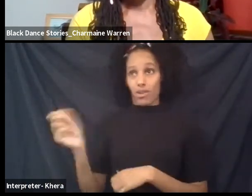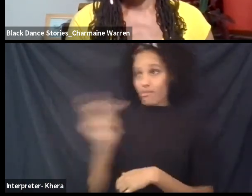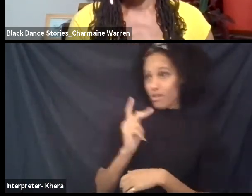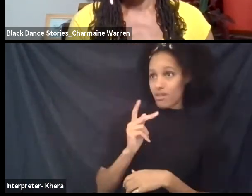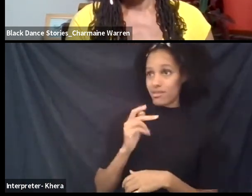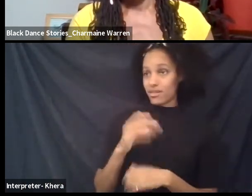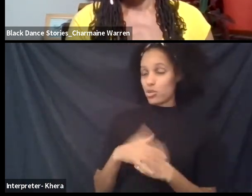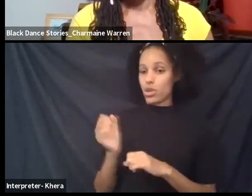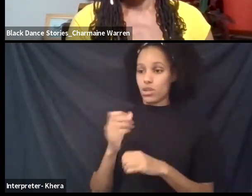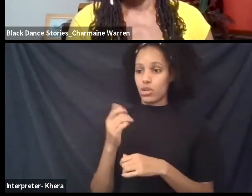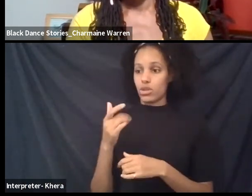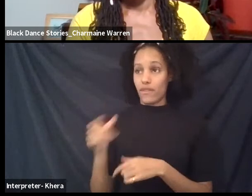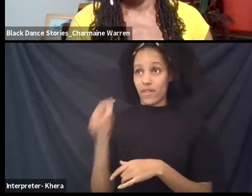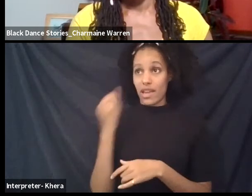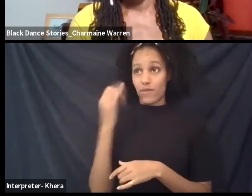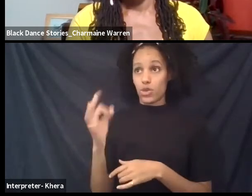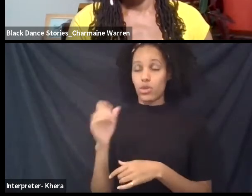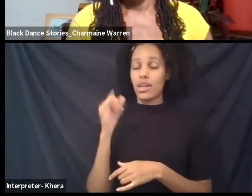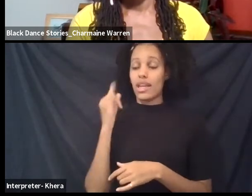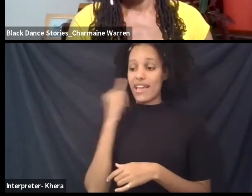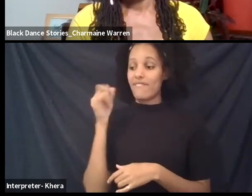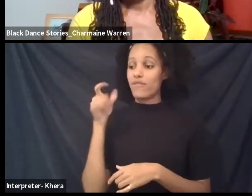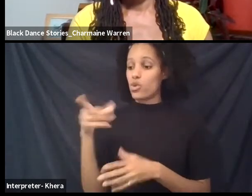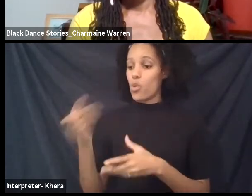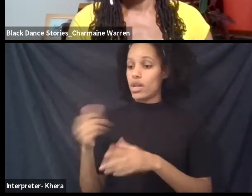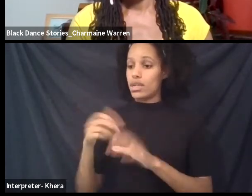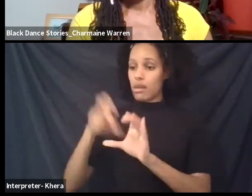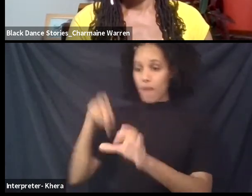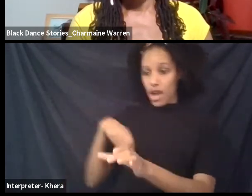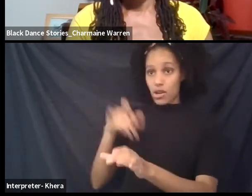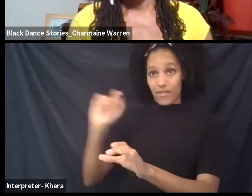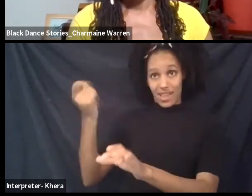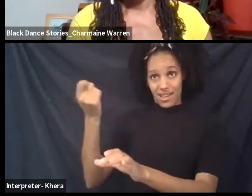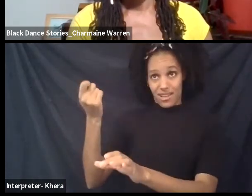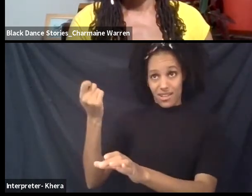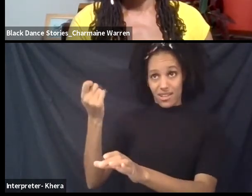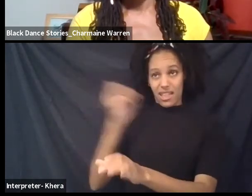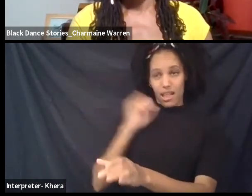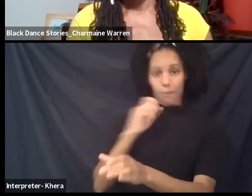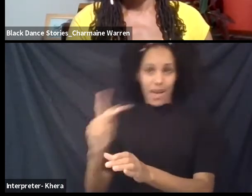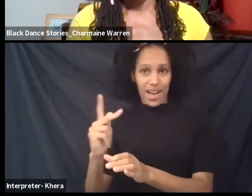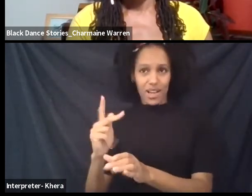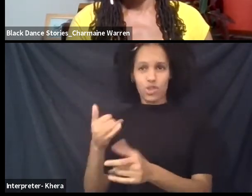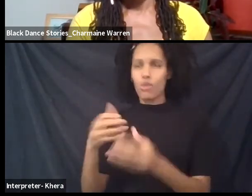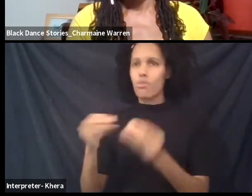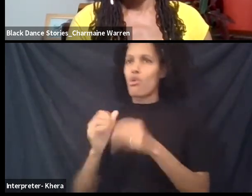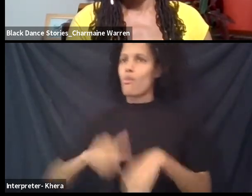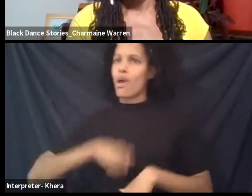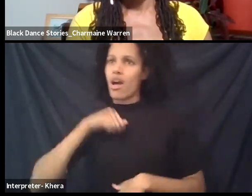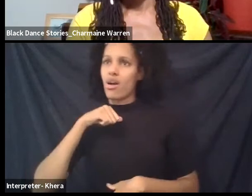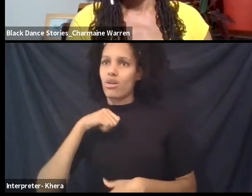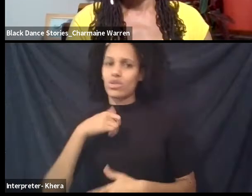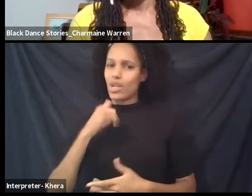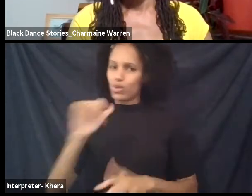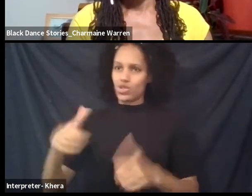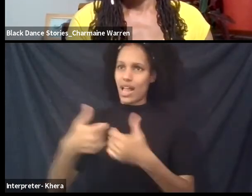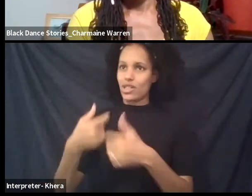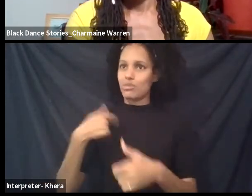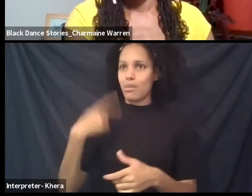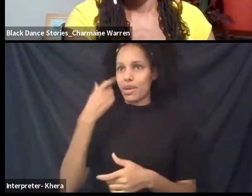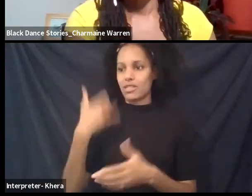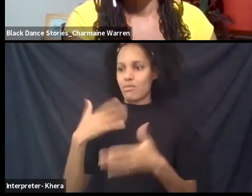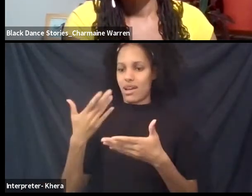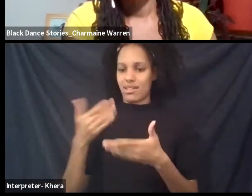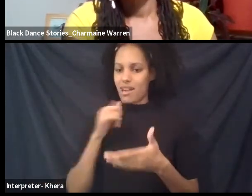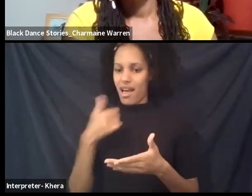proud and more Kenyan, more African than you've ever been. So don't question me just because of my lack of language. Like don't,